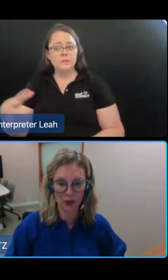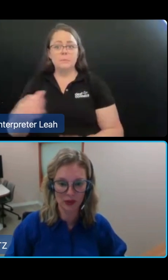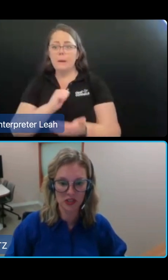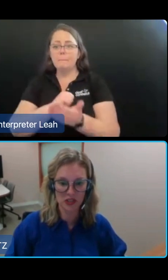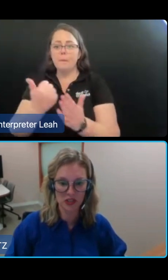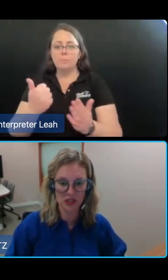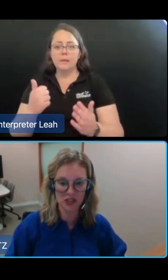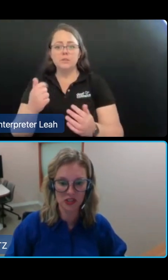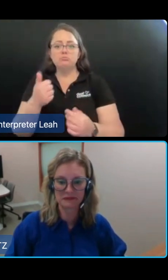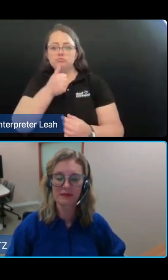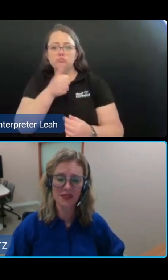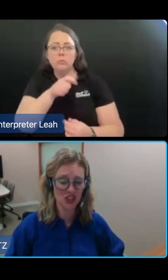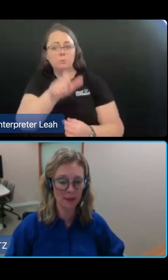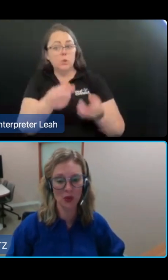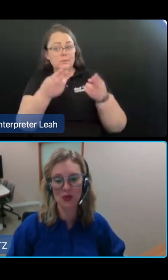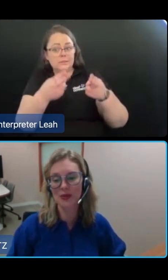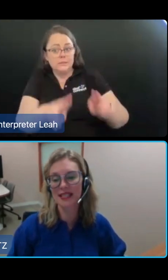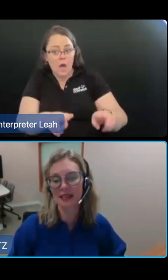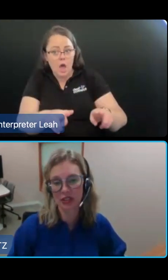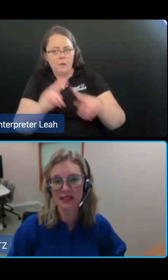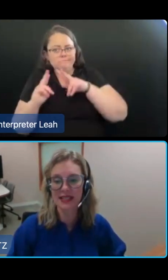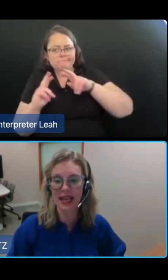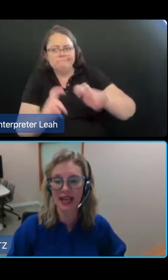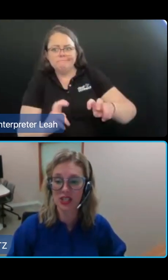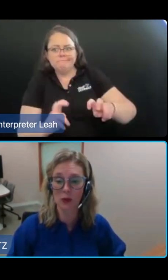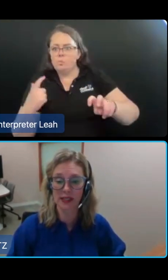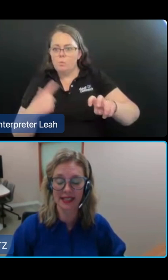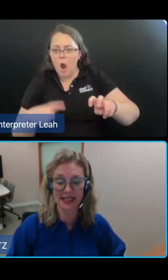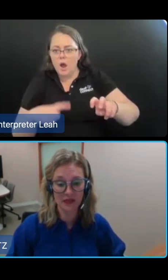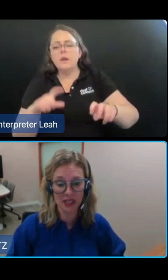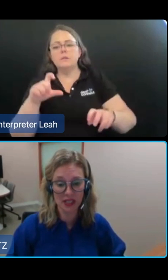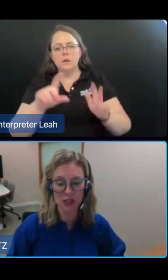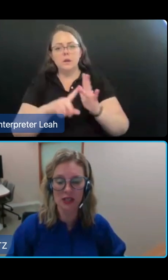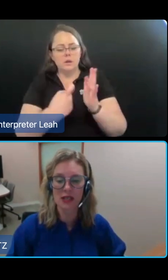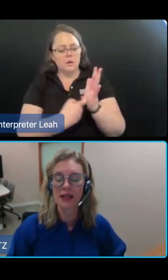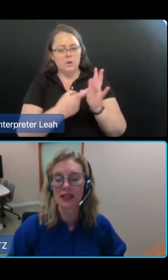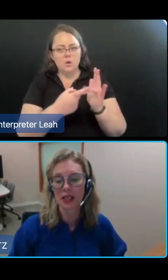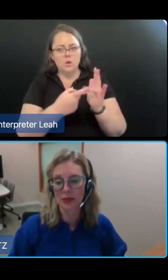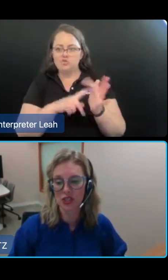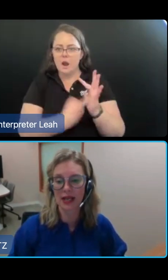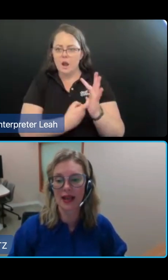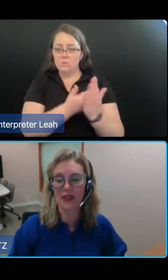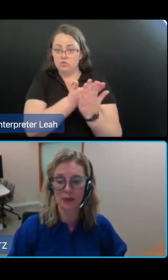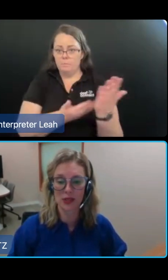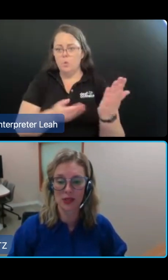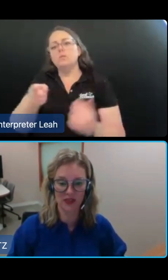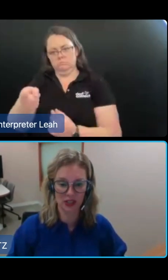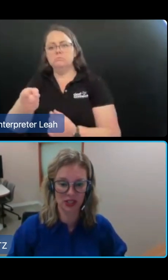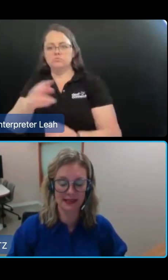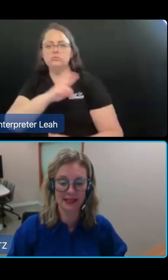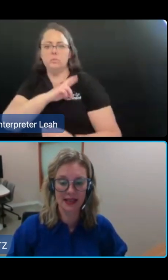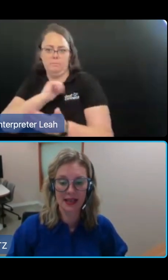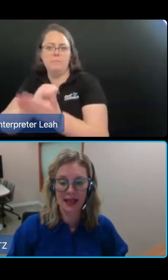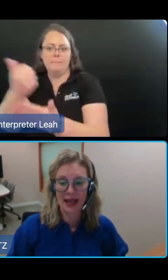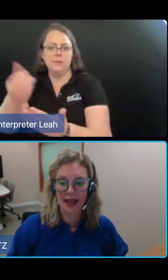of the Royal Commission. This chapter also establishes the Aged Care Quality and Safety Commission, the commissioner and the commission's